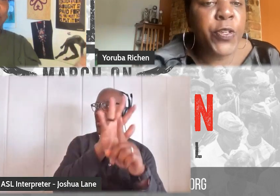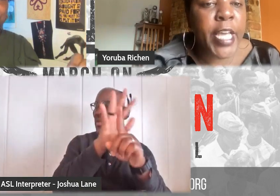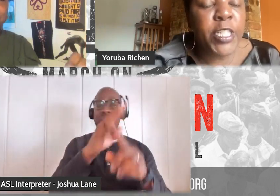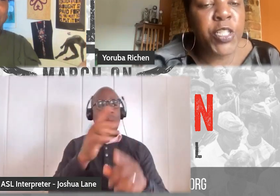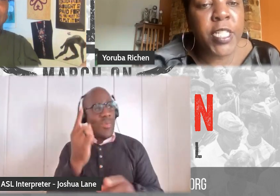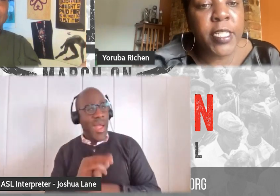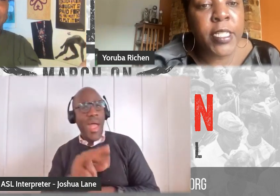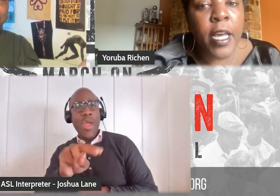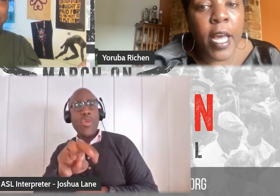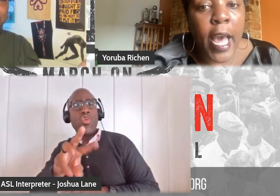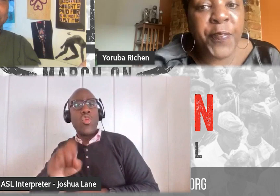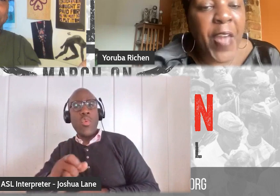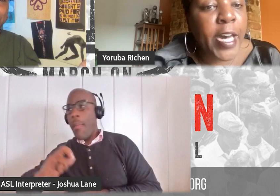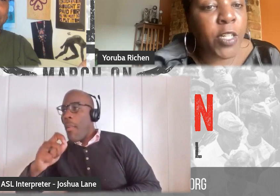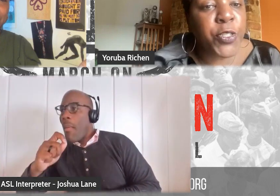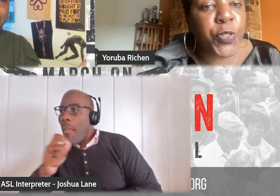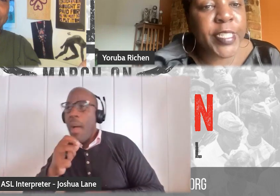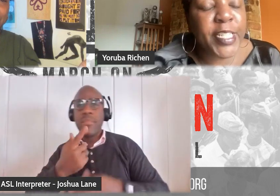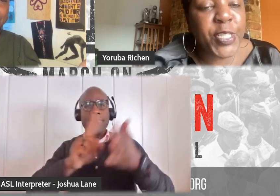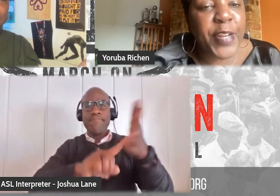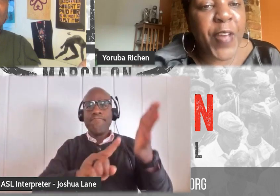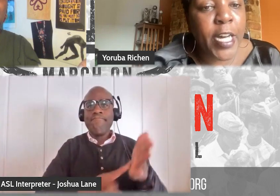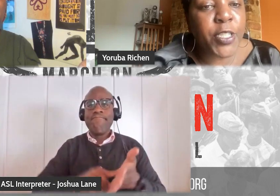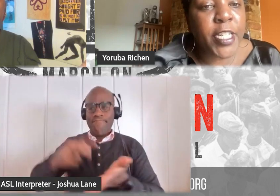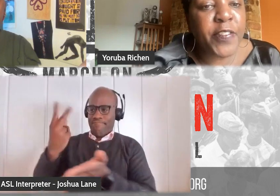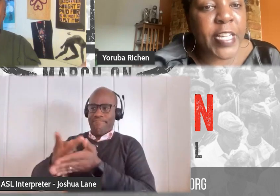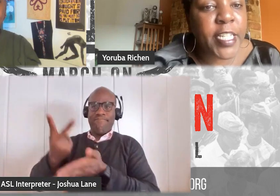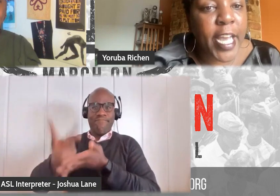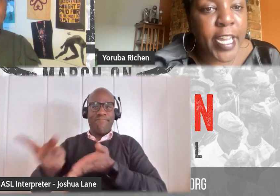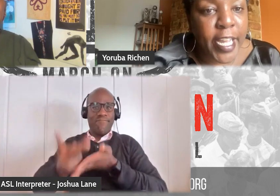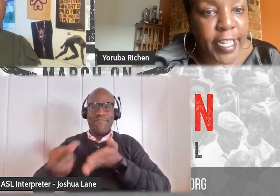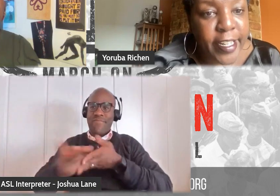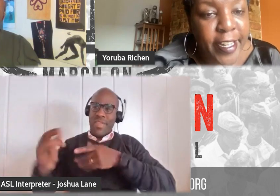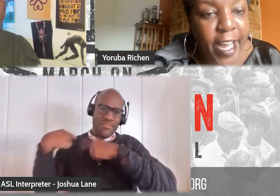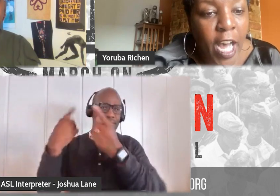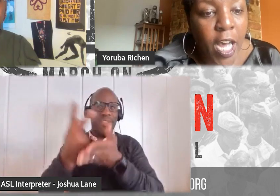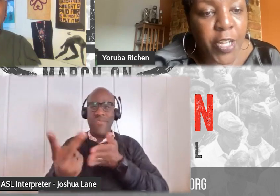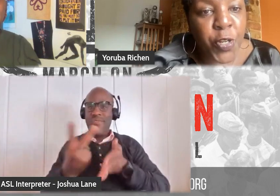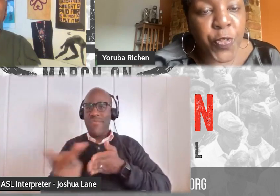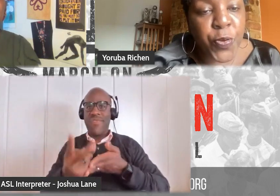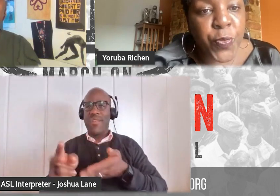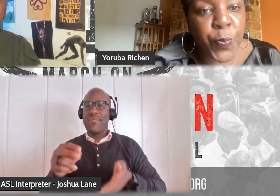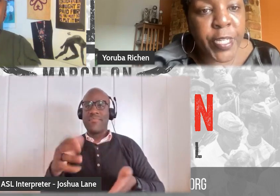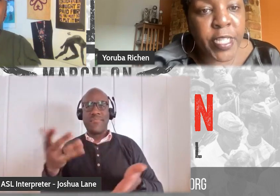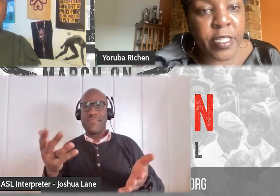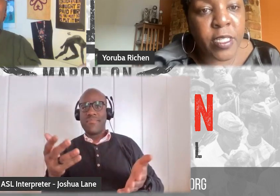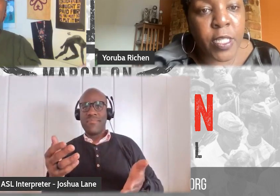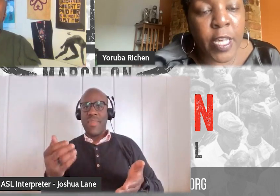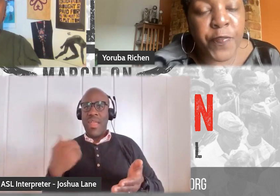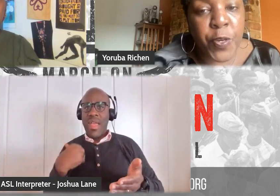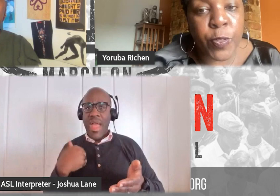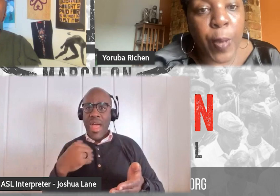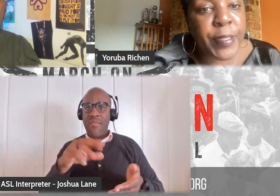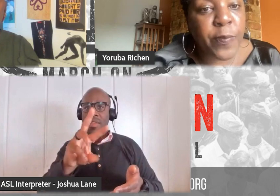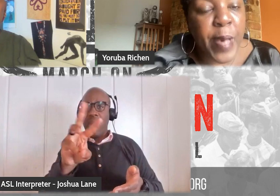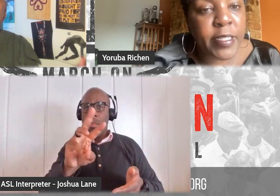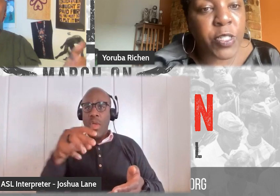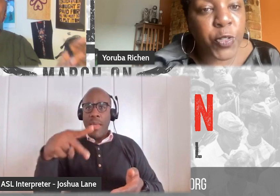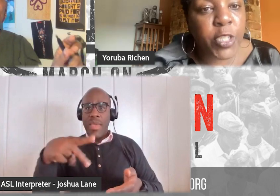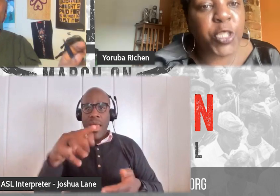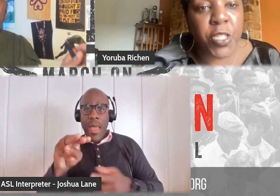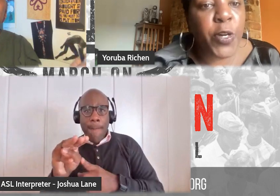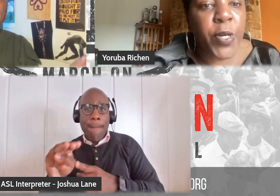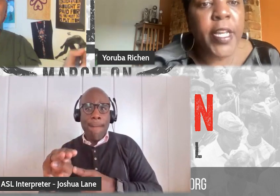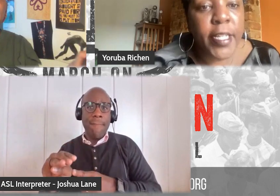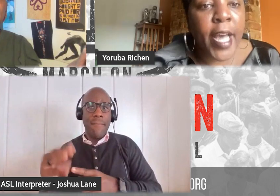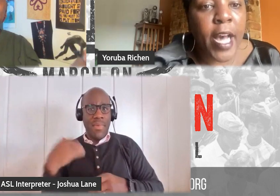the news agencies had failed. News organizations had failed in investigating. You know, the reasons, if there was weapons of mass